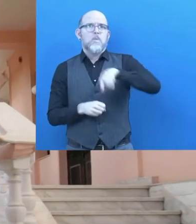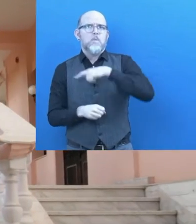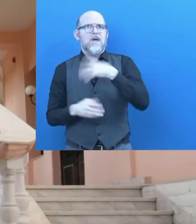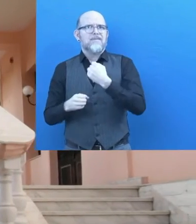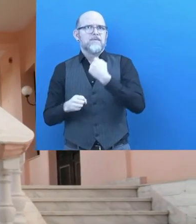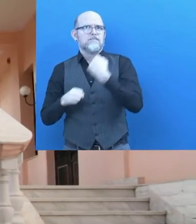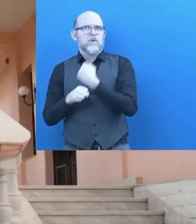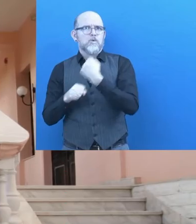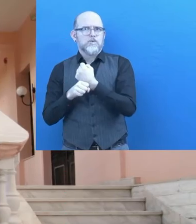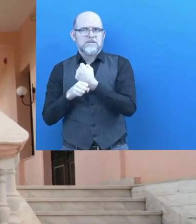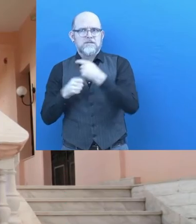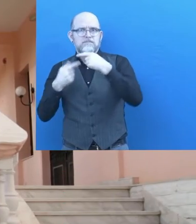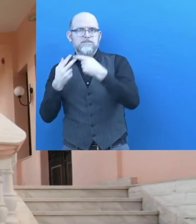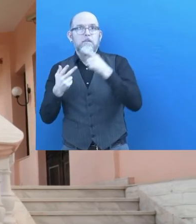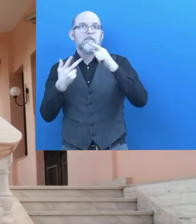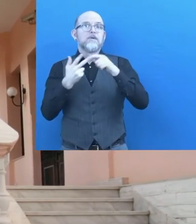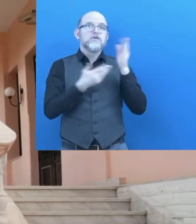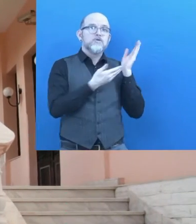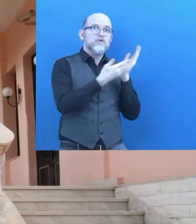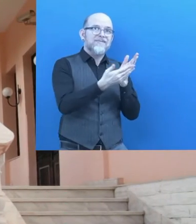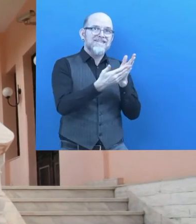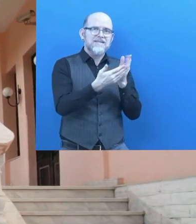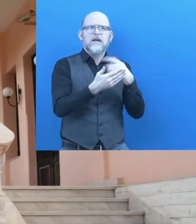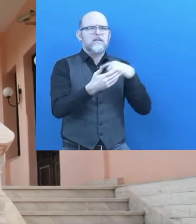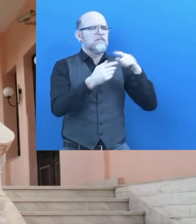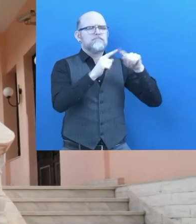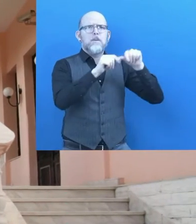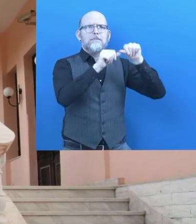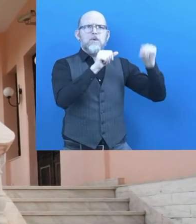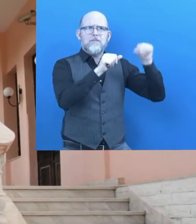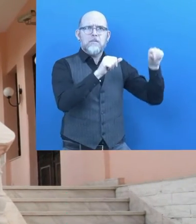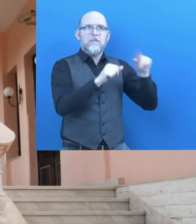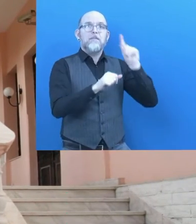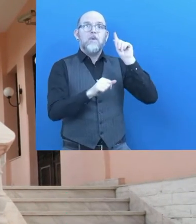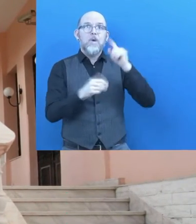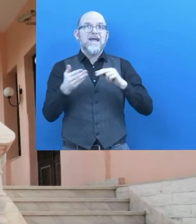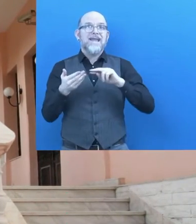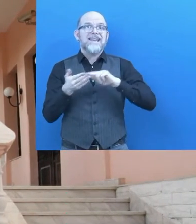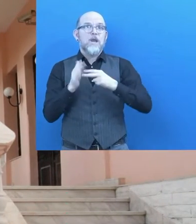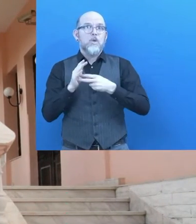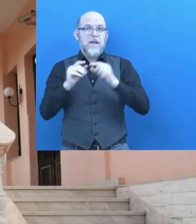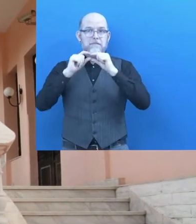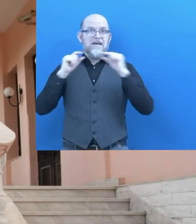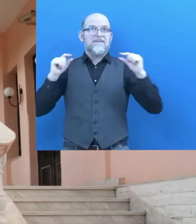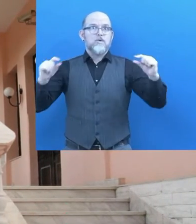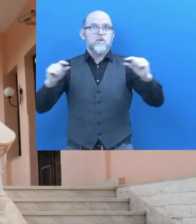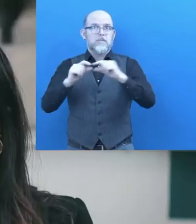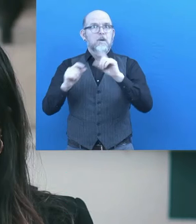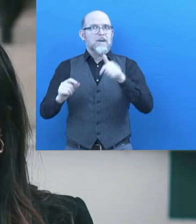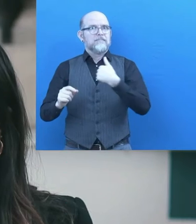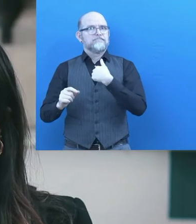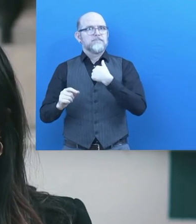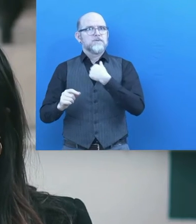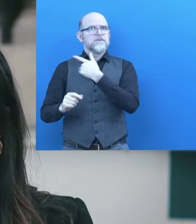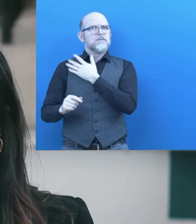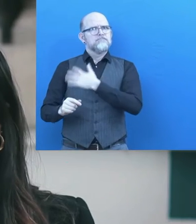products and services in different models and we also use technology platforms such as creating an on-site assessment tool for our